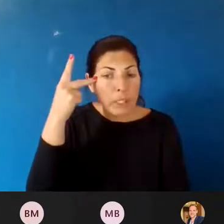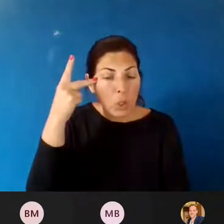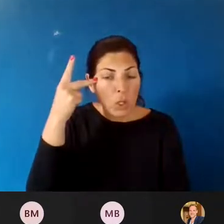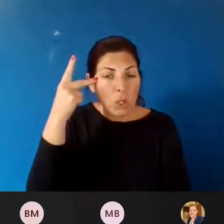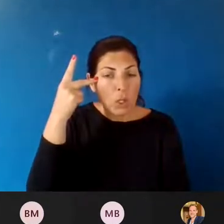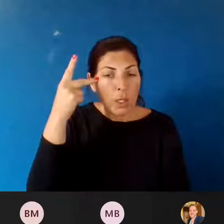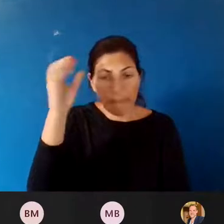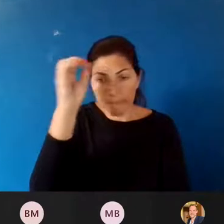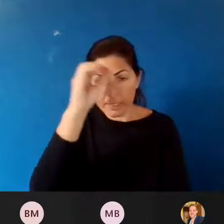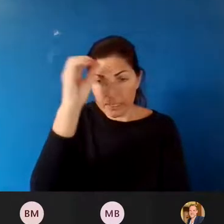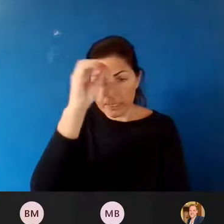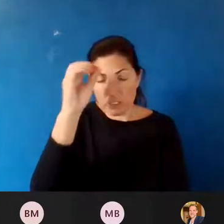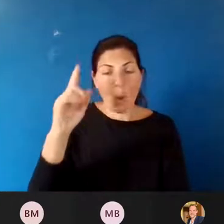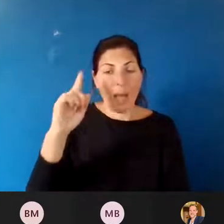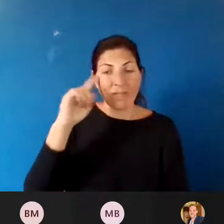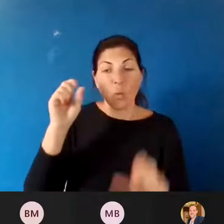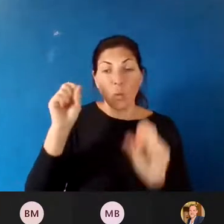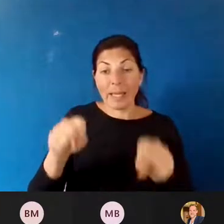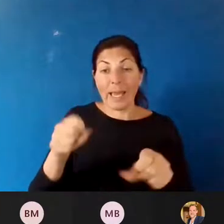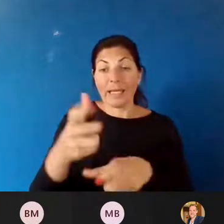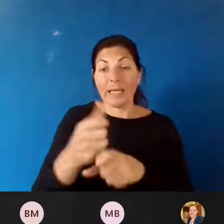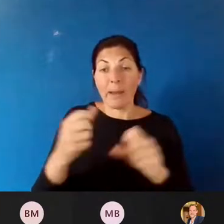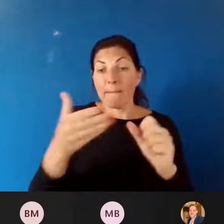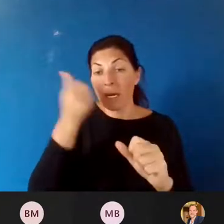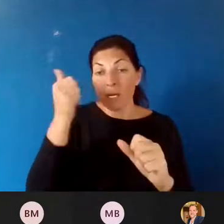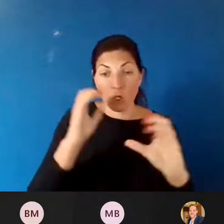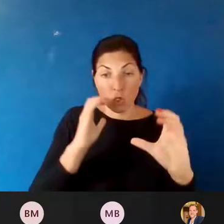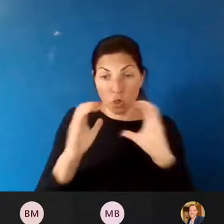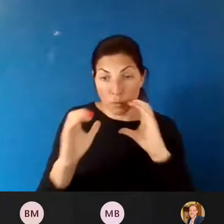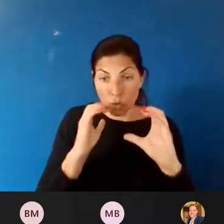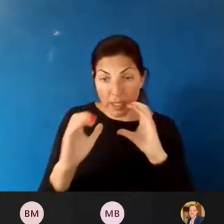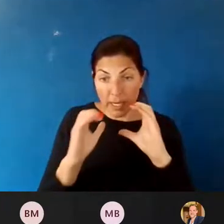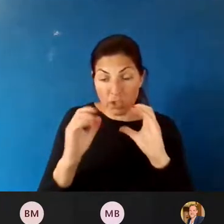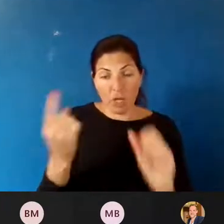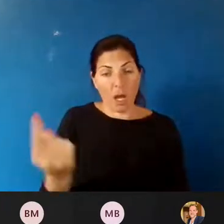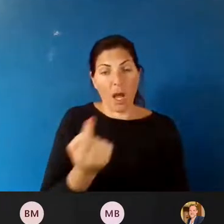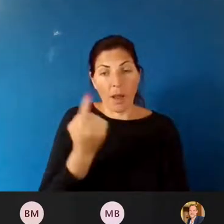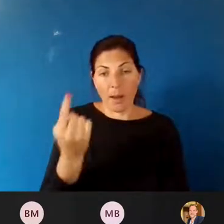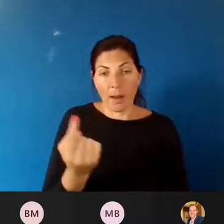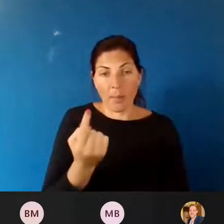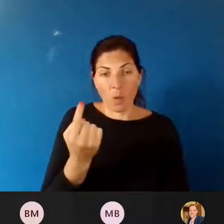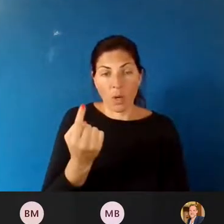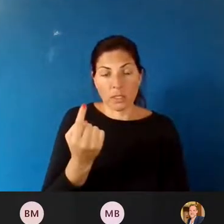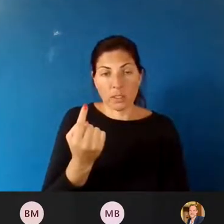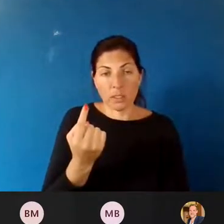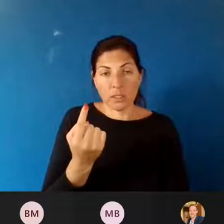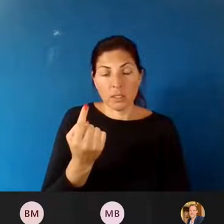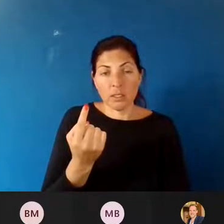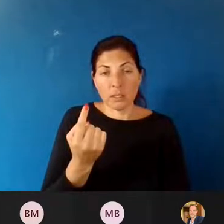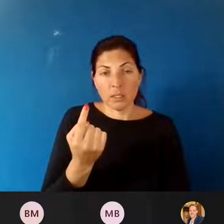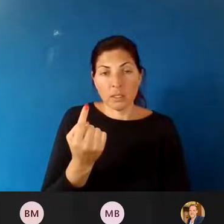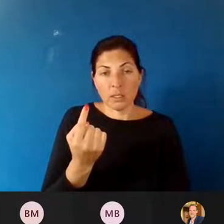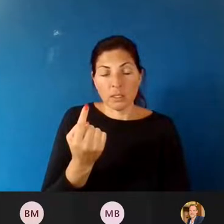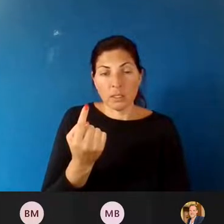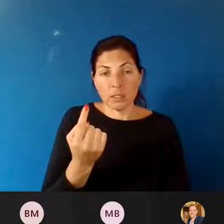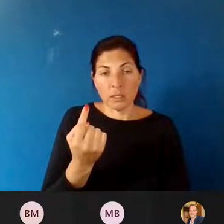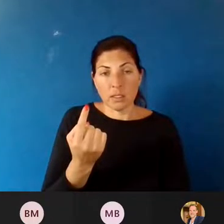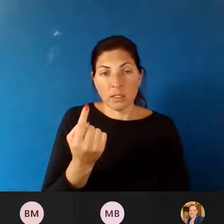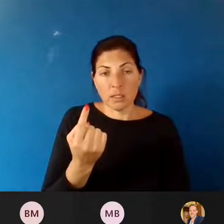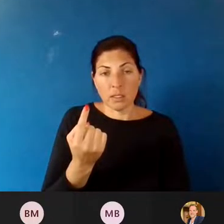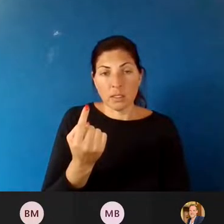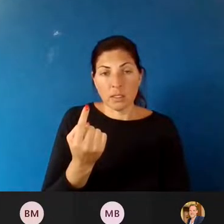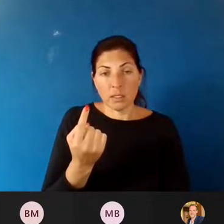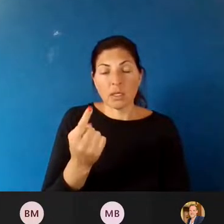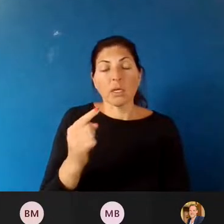So I think we can get much better communication. And I think, you I'm always heartened by the next generation of students who are coming up who